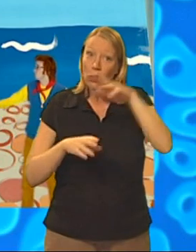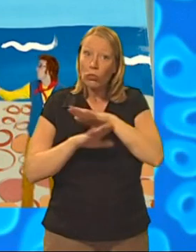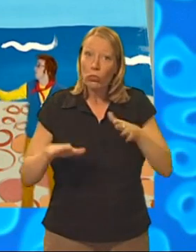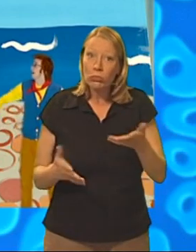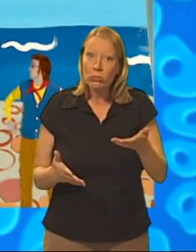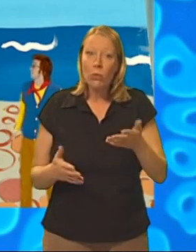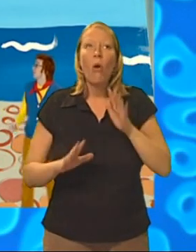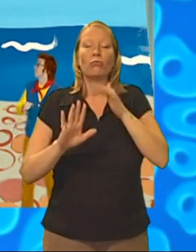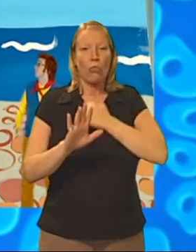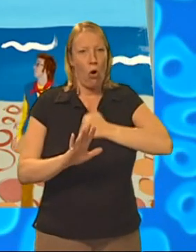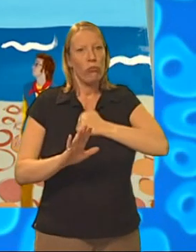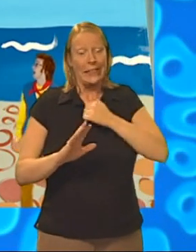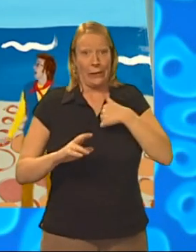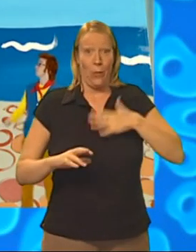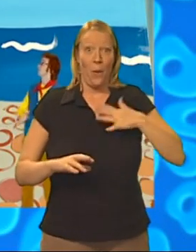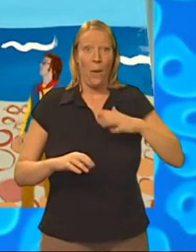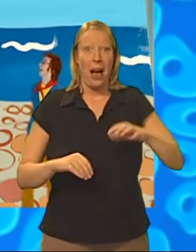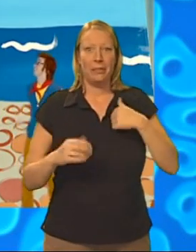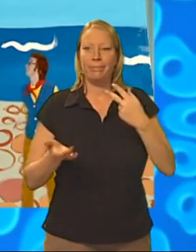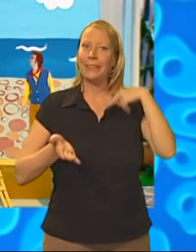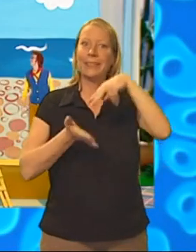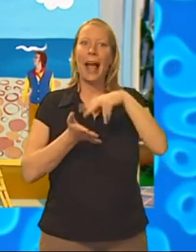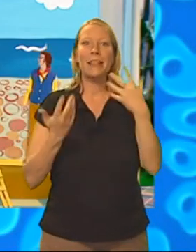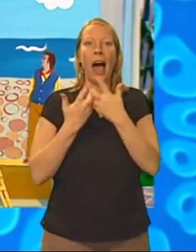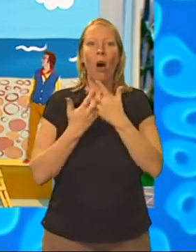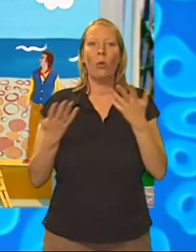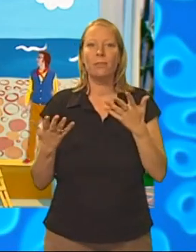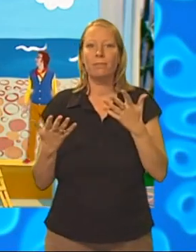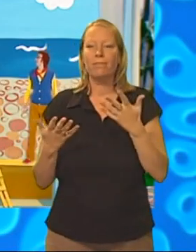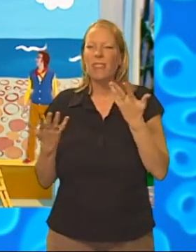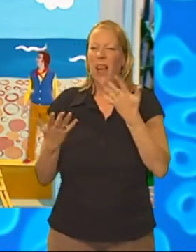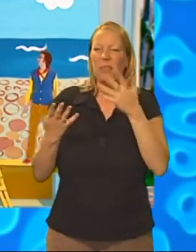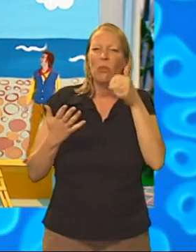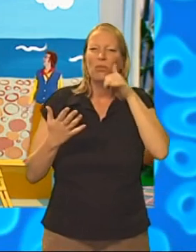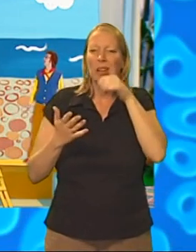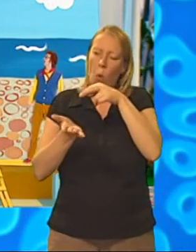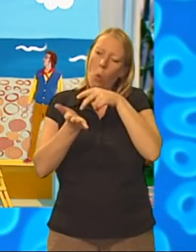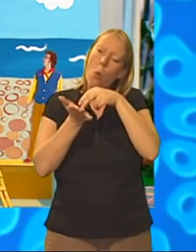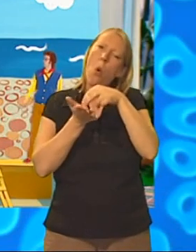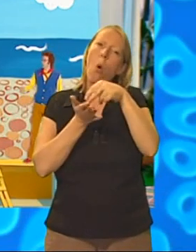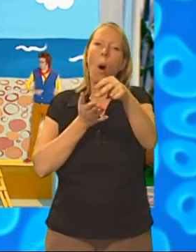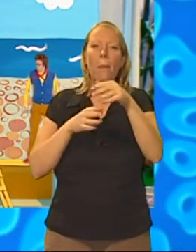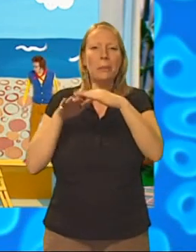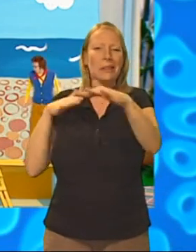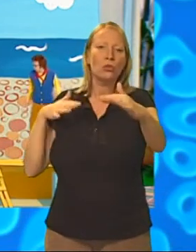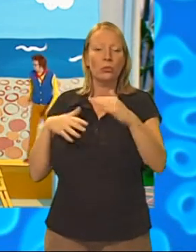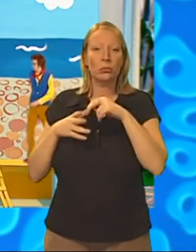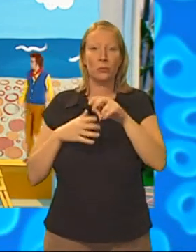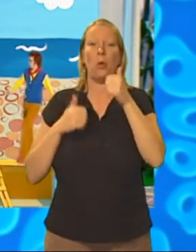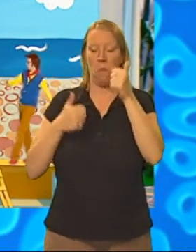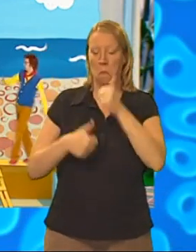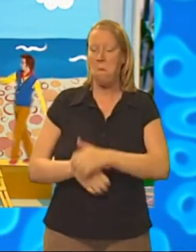Oh, sorry, Ben. Yes, I do. How shall I stand? Okay, just sort of walk along the beach there. Okay, right you are.